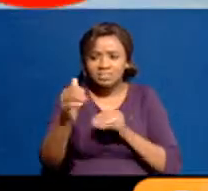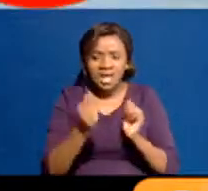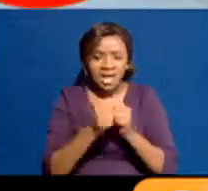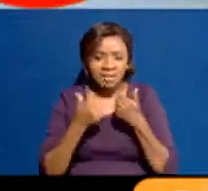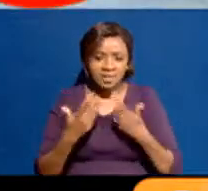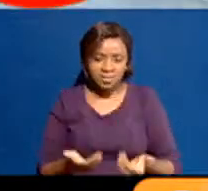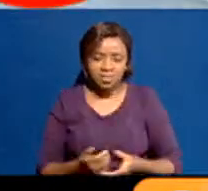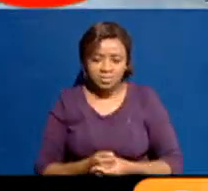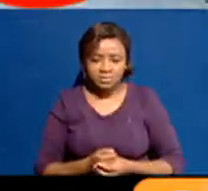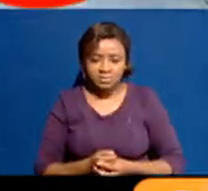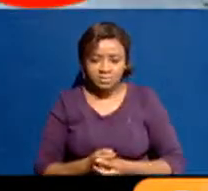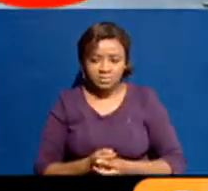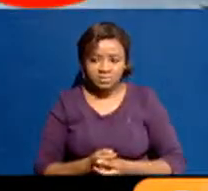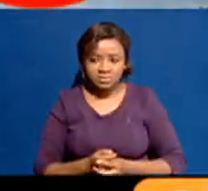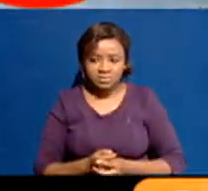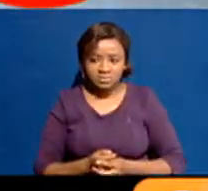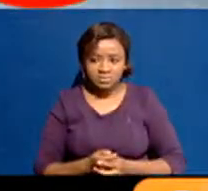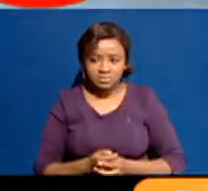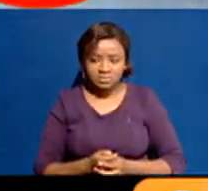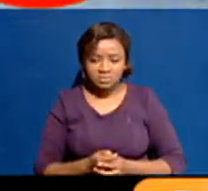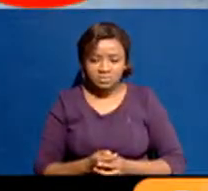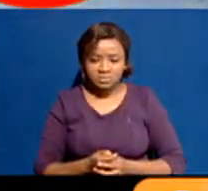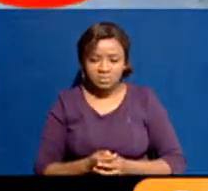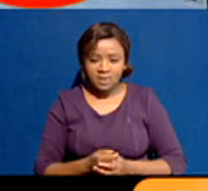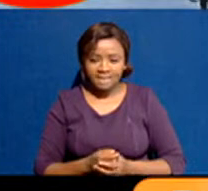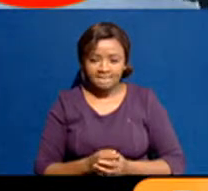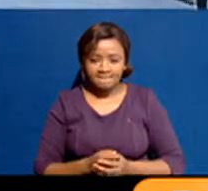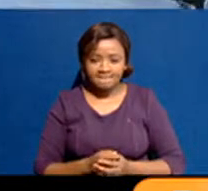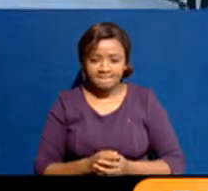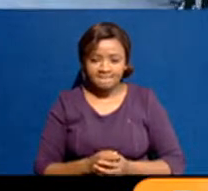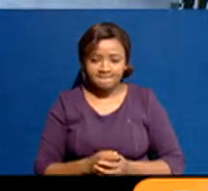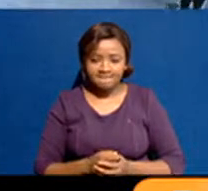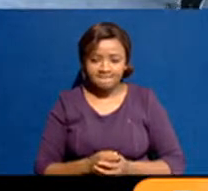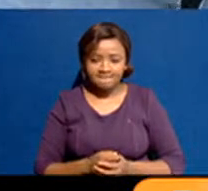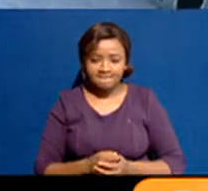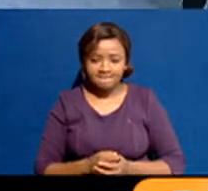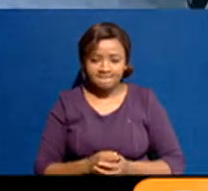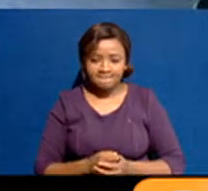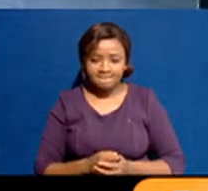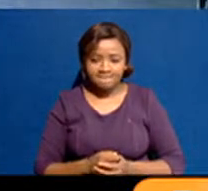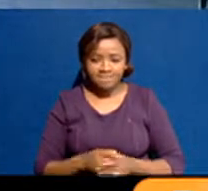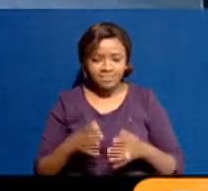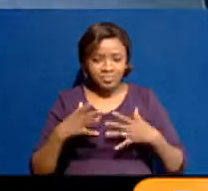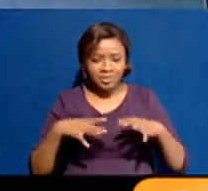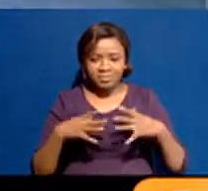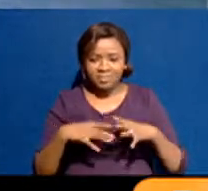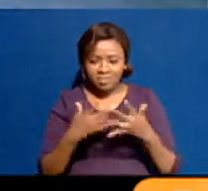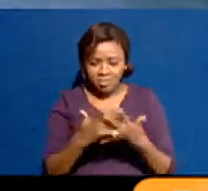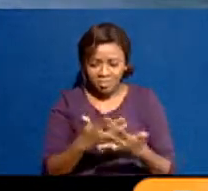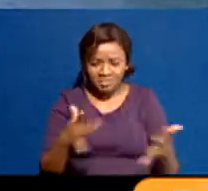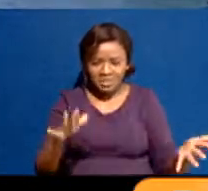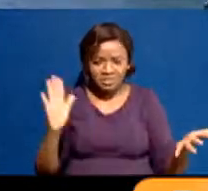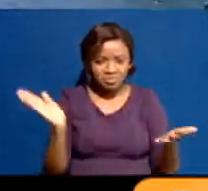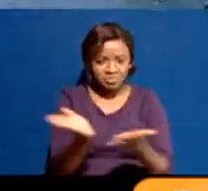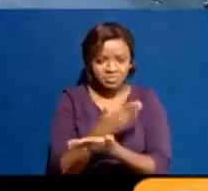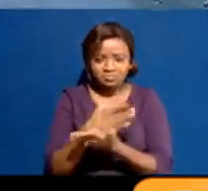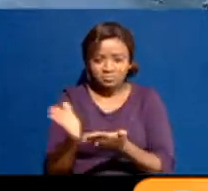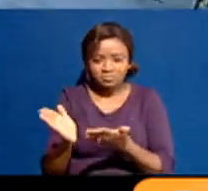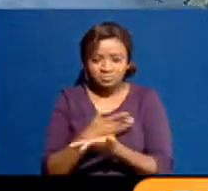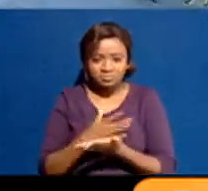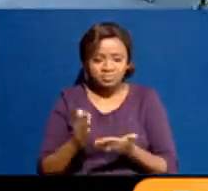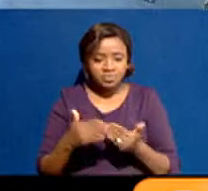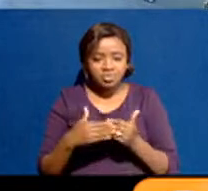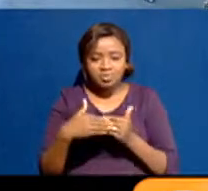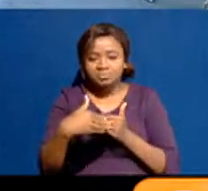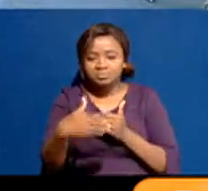we start seeing the sort of disturbing images that we're actually seeing today, you know, of people vandalizing property and so on. And where does it stop?